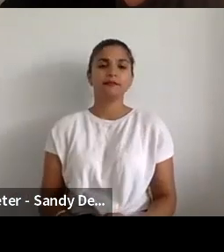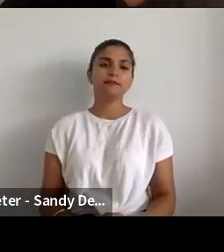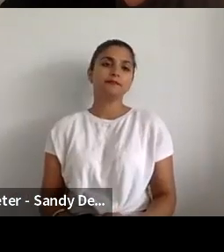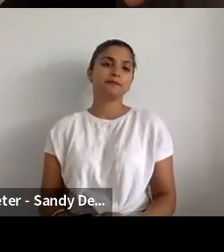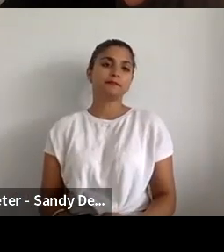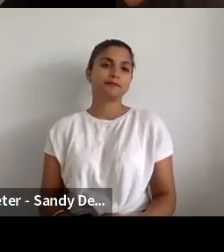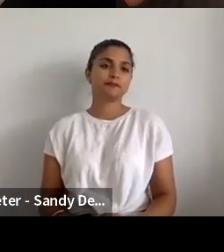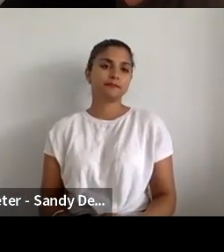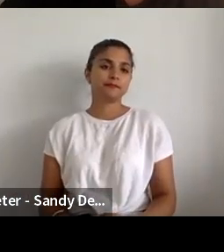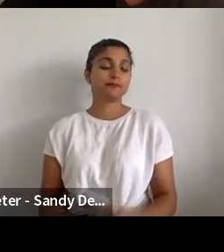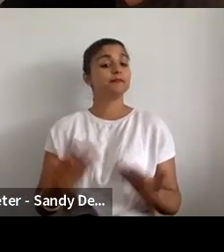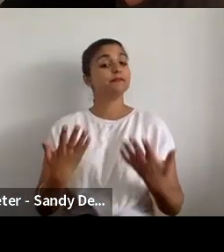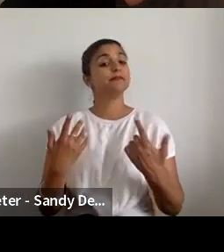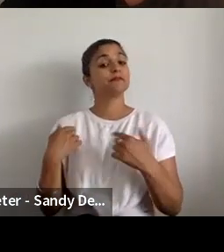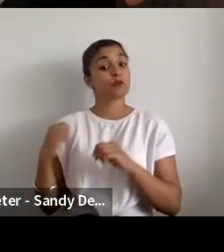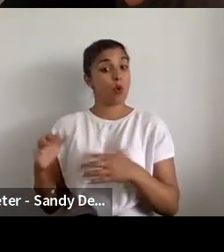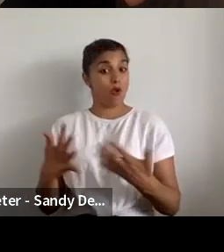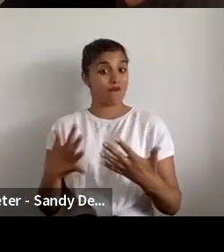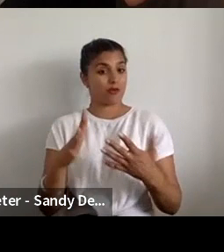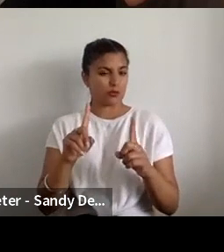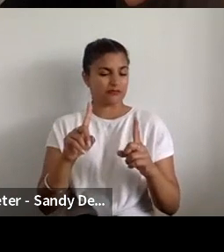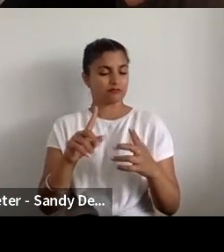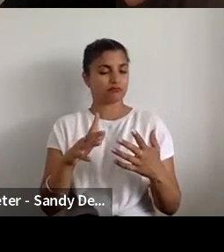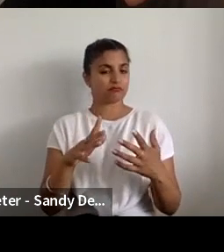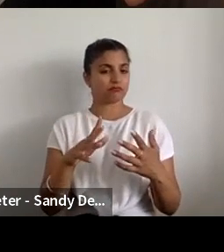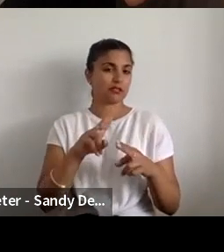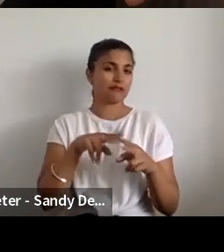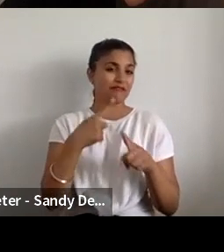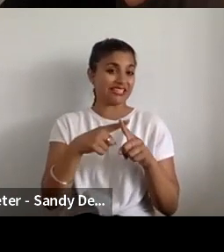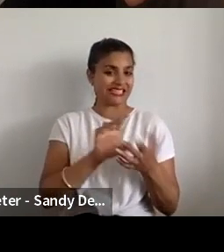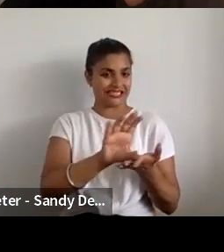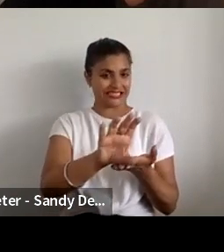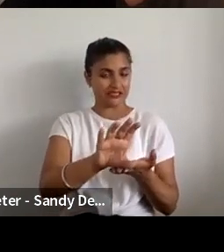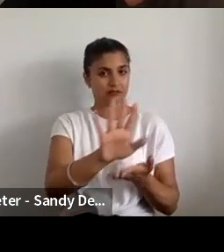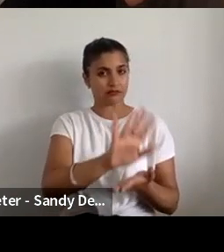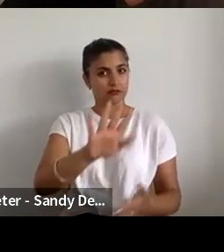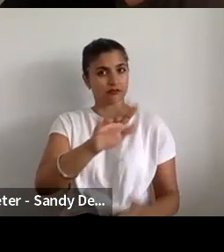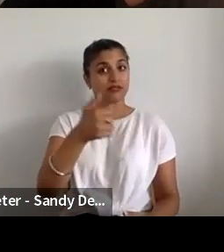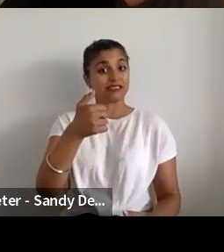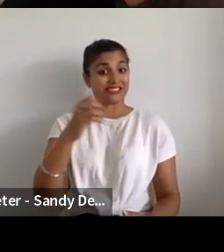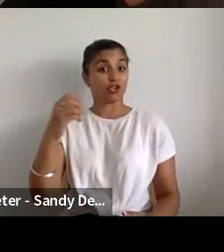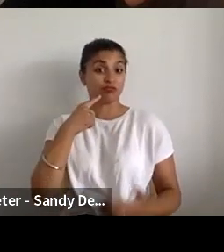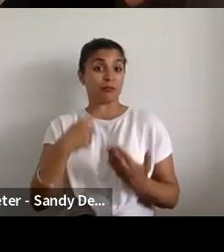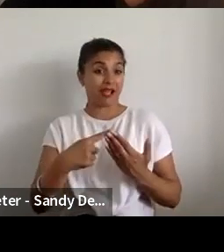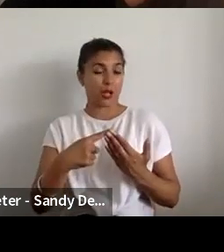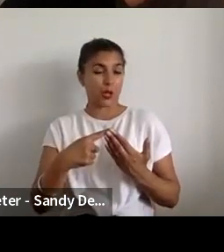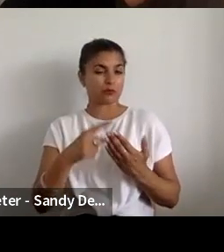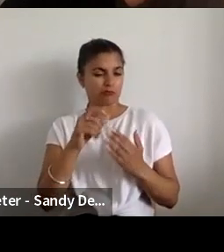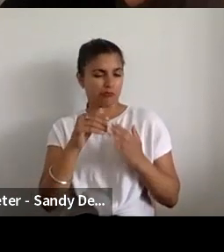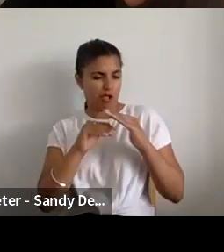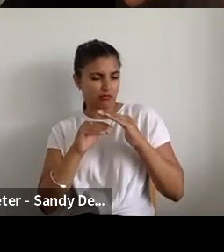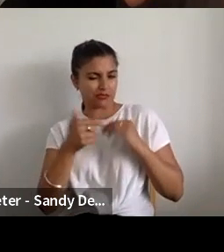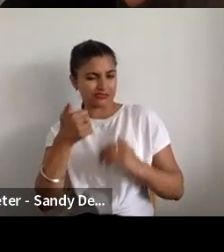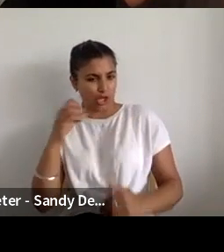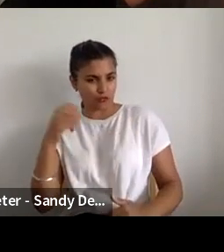The offer was a fee of kind of around £600, just slightly less than £600 plus